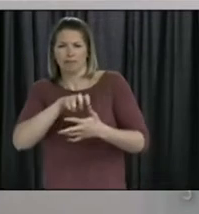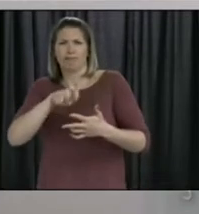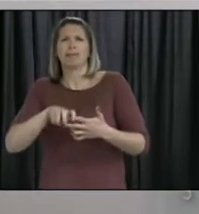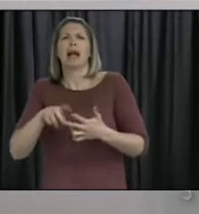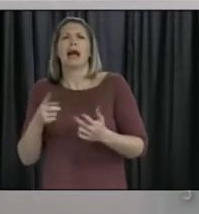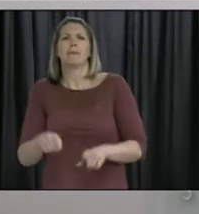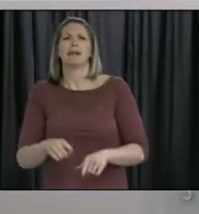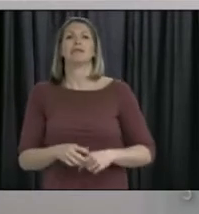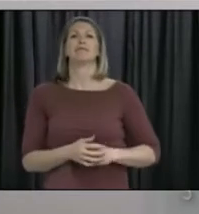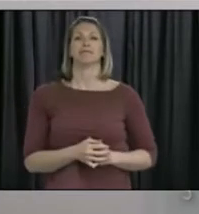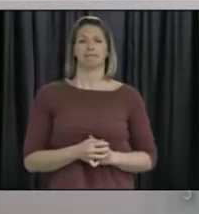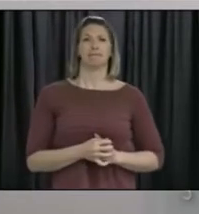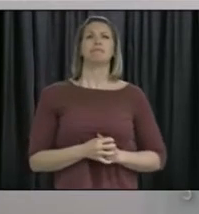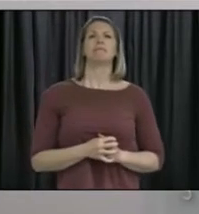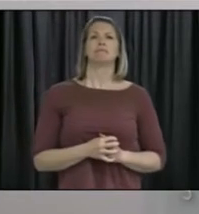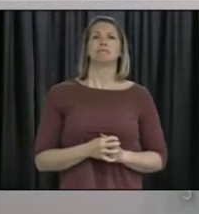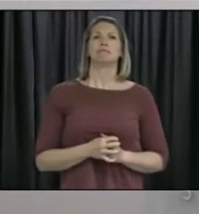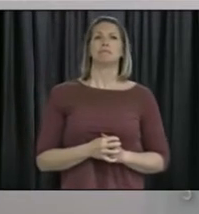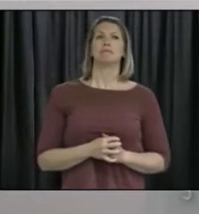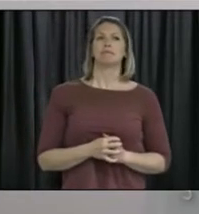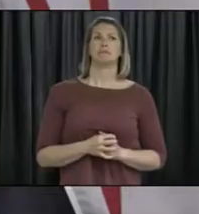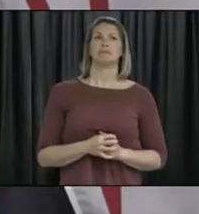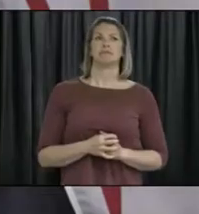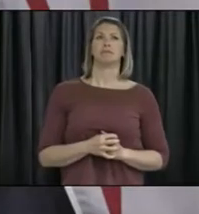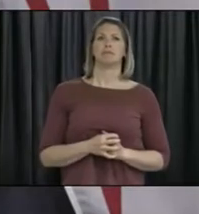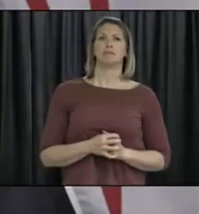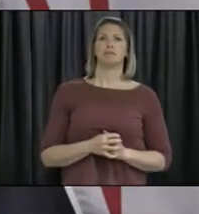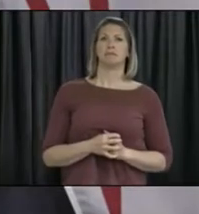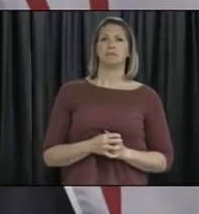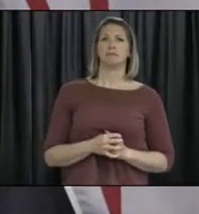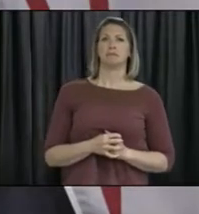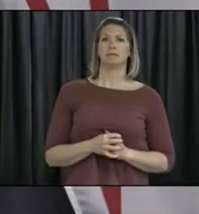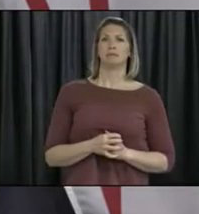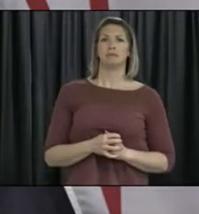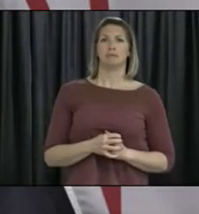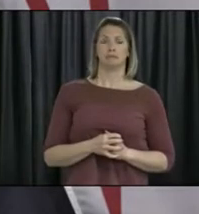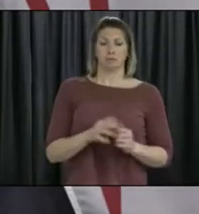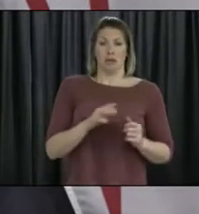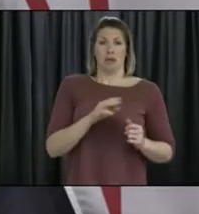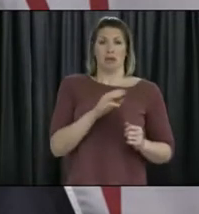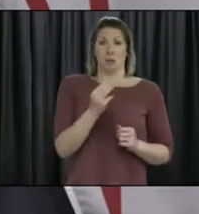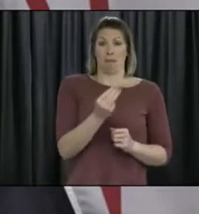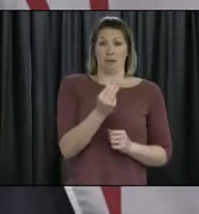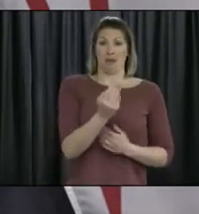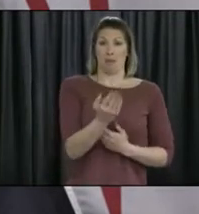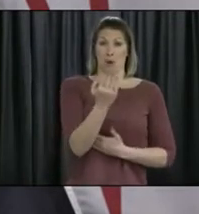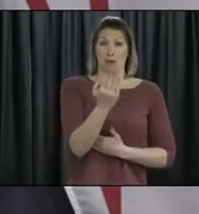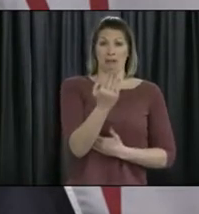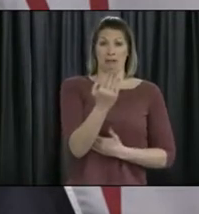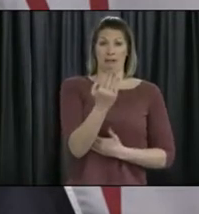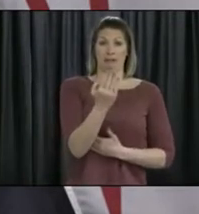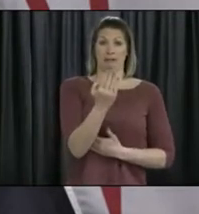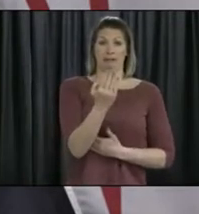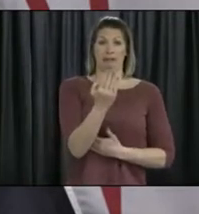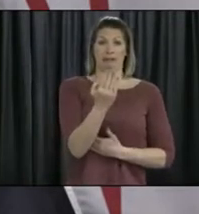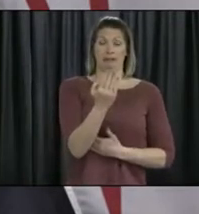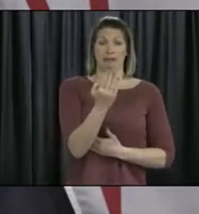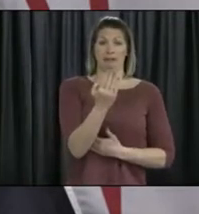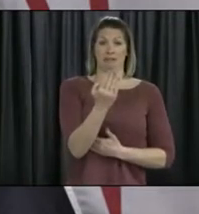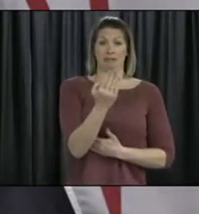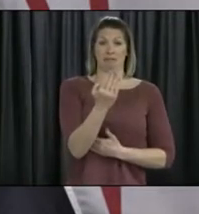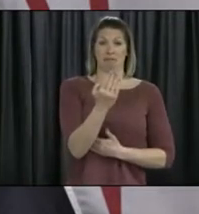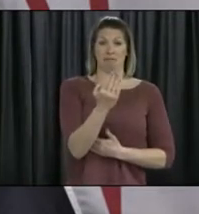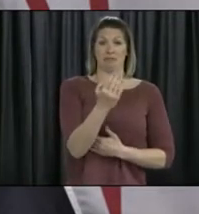Yeah, so the intention is that it would start with the start of Monday, so at 12.0, well, or